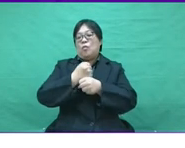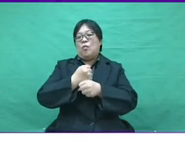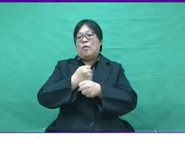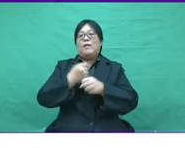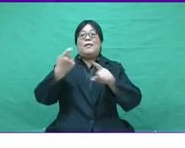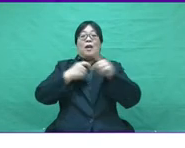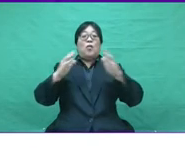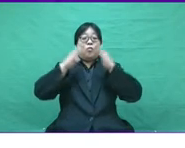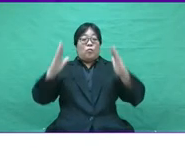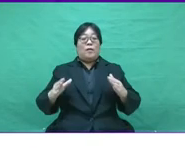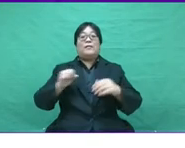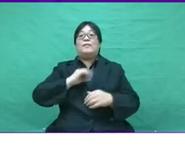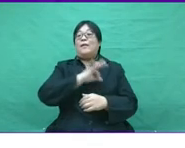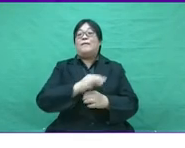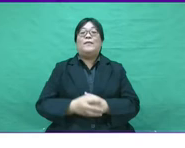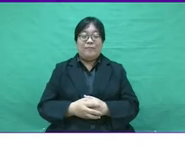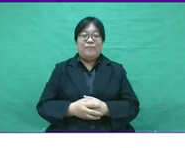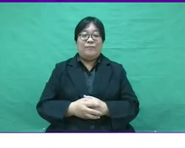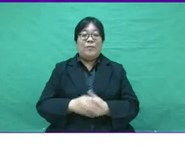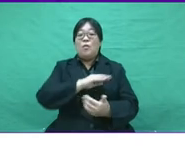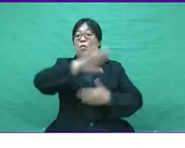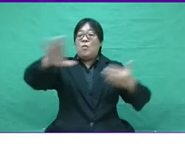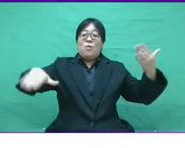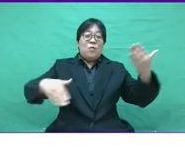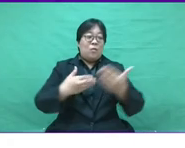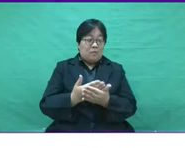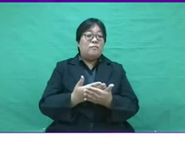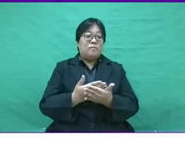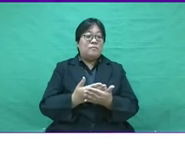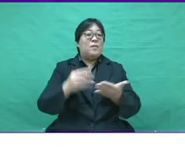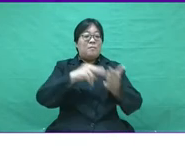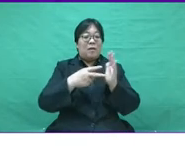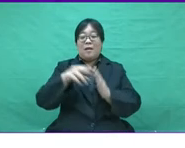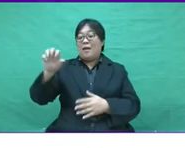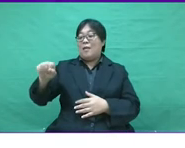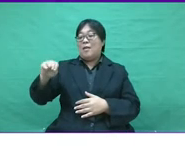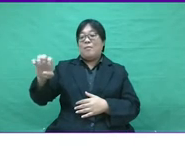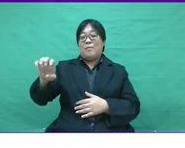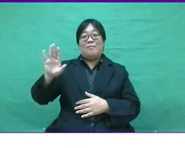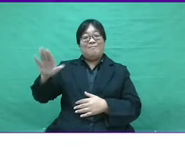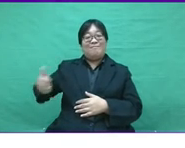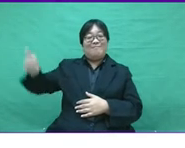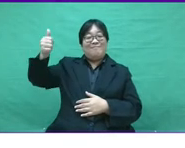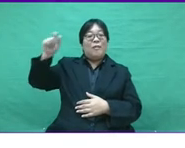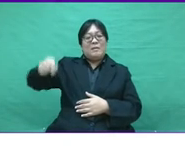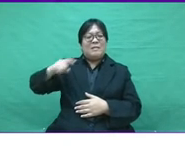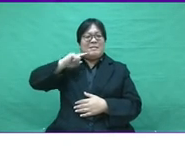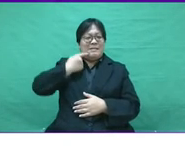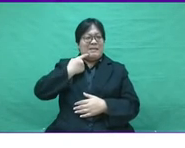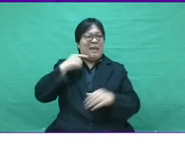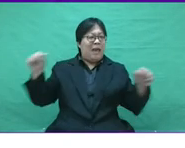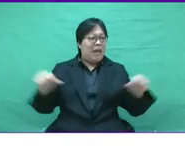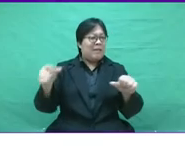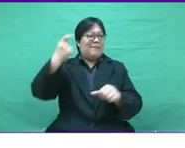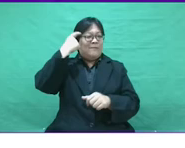way to provide support work from home employees. For those, this means